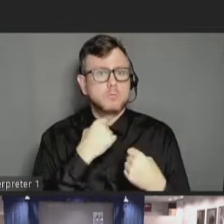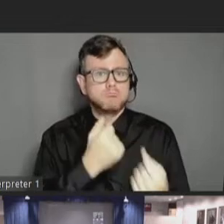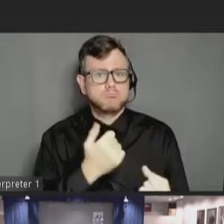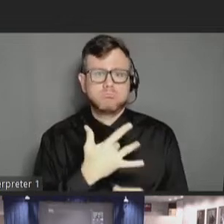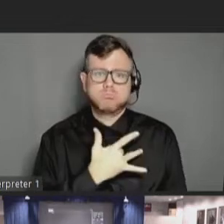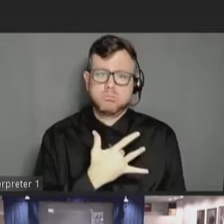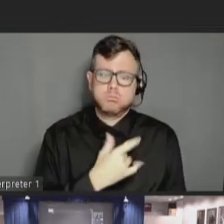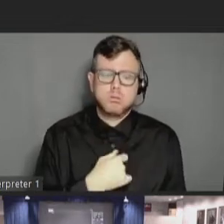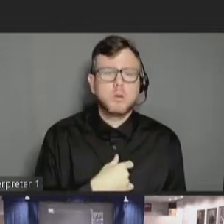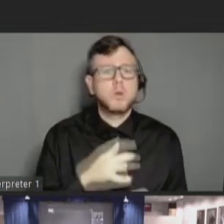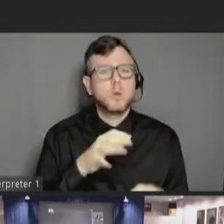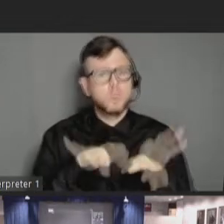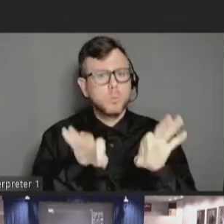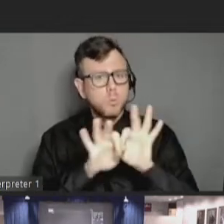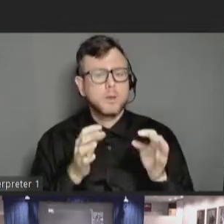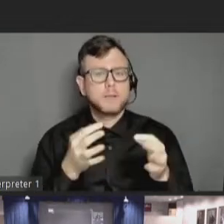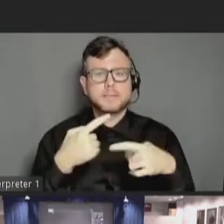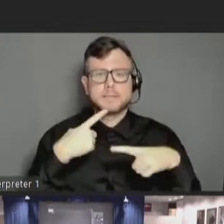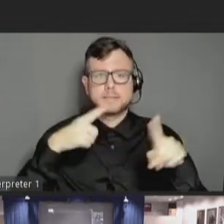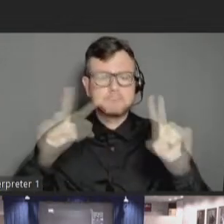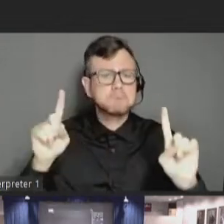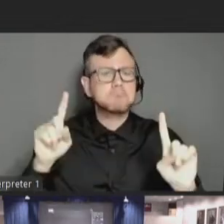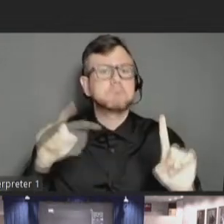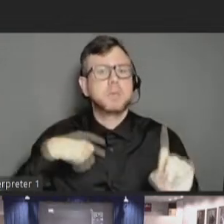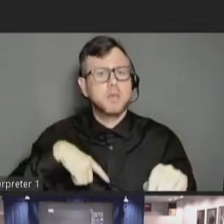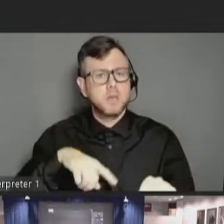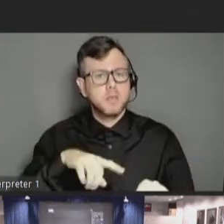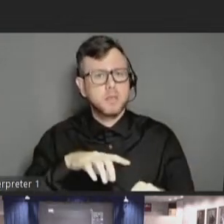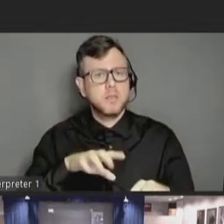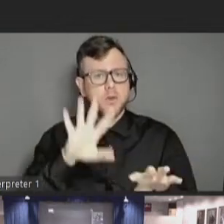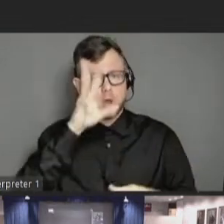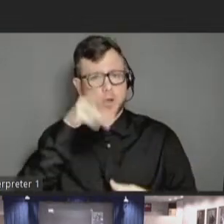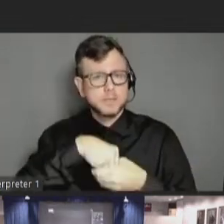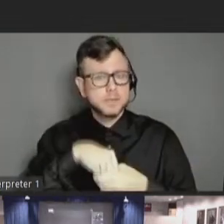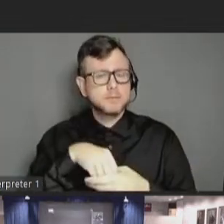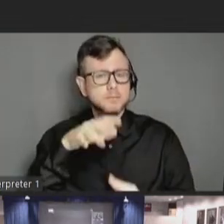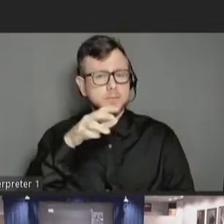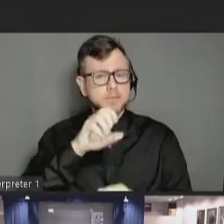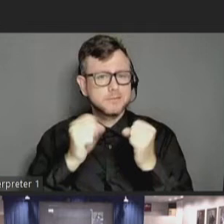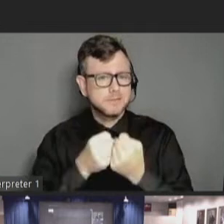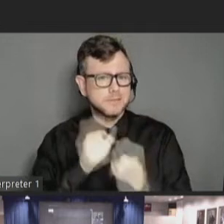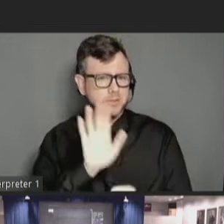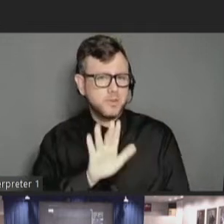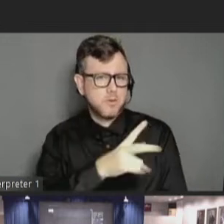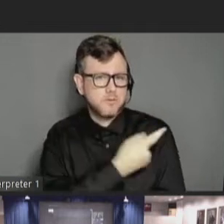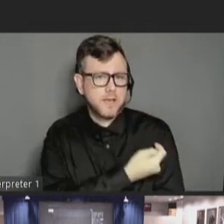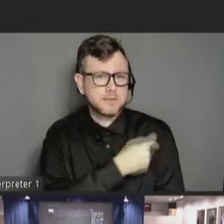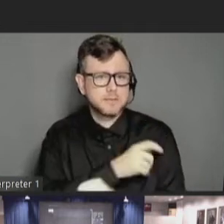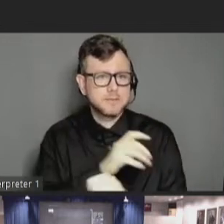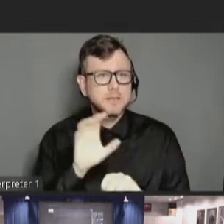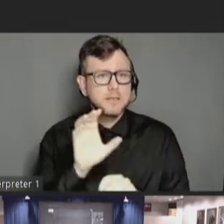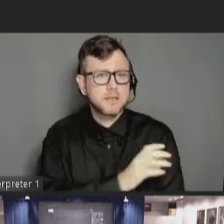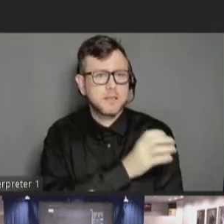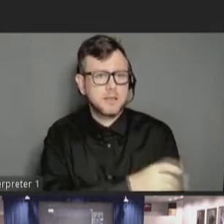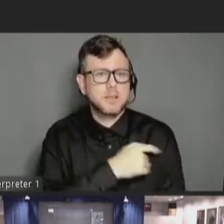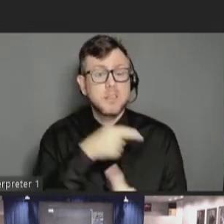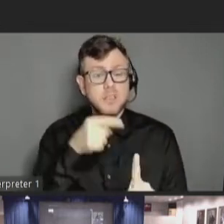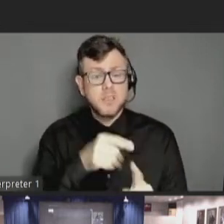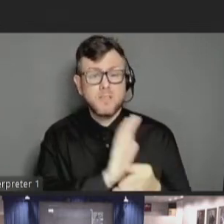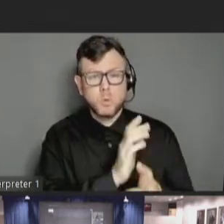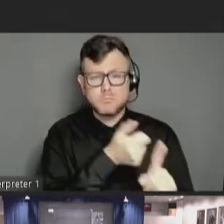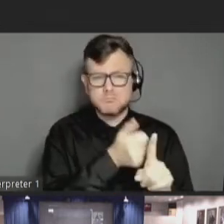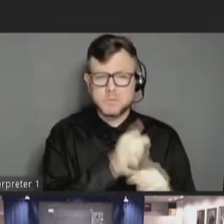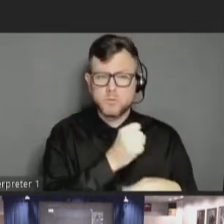successful the Autism Society's accessible vaccine clinics can be. This PSA was created